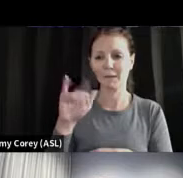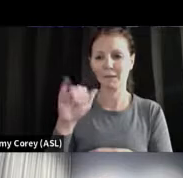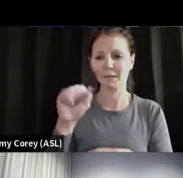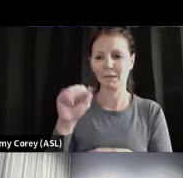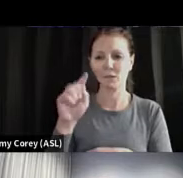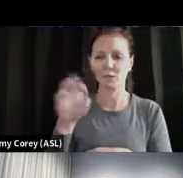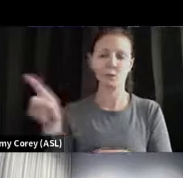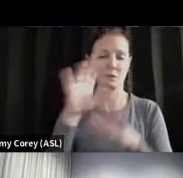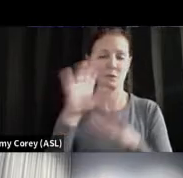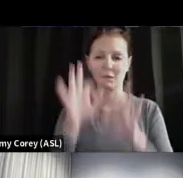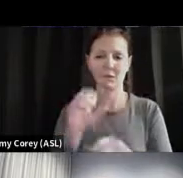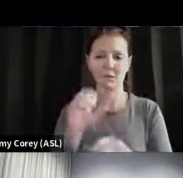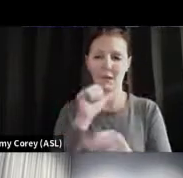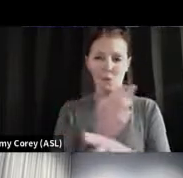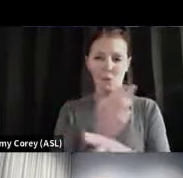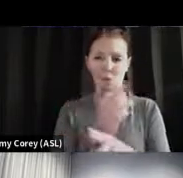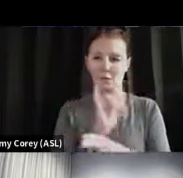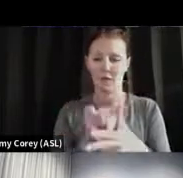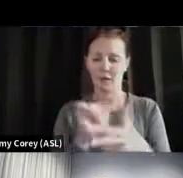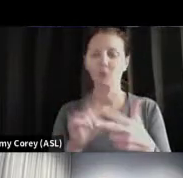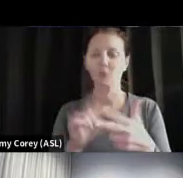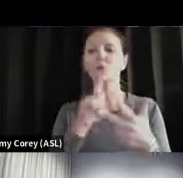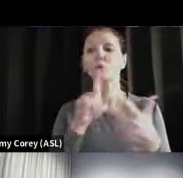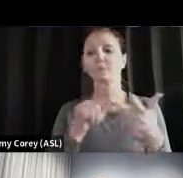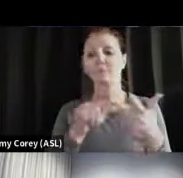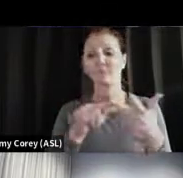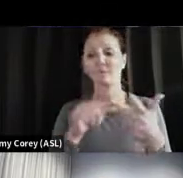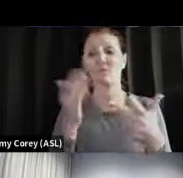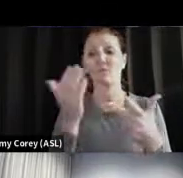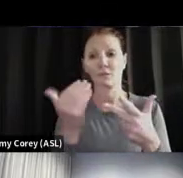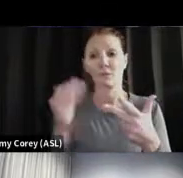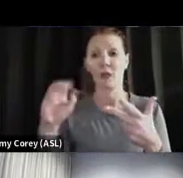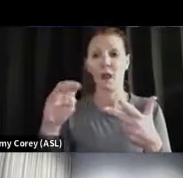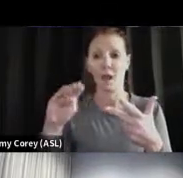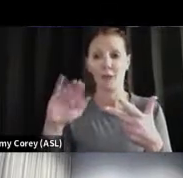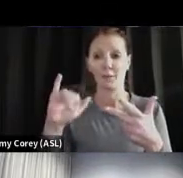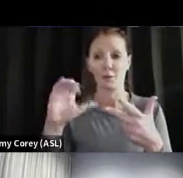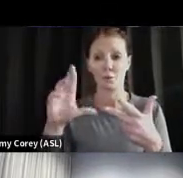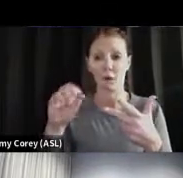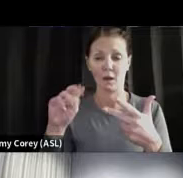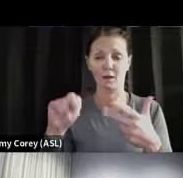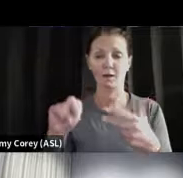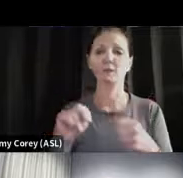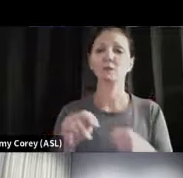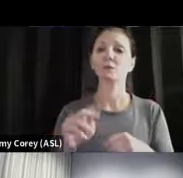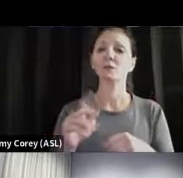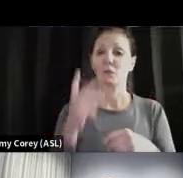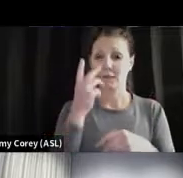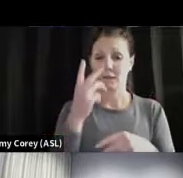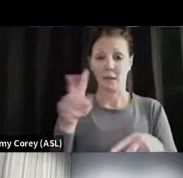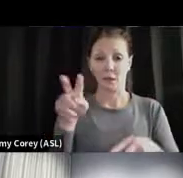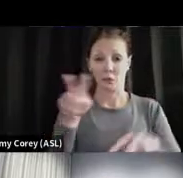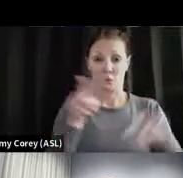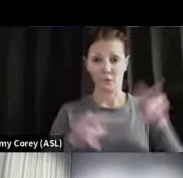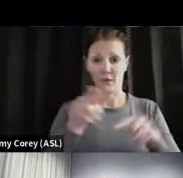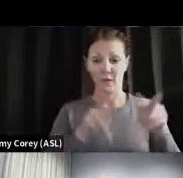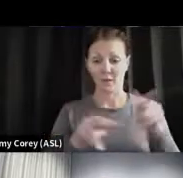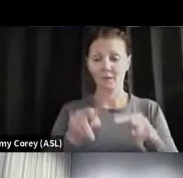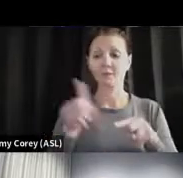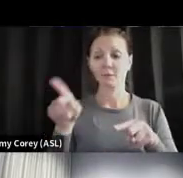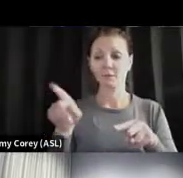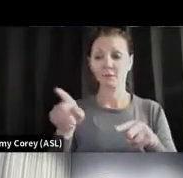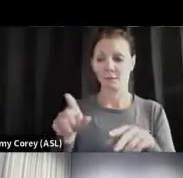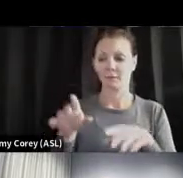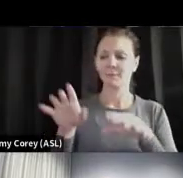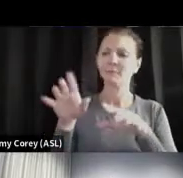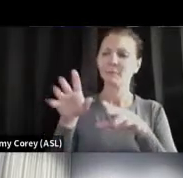the reason they didn't. And now what you can see here through surveillance, this is when they take these viruses and do something called